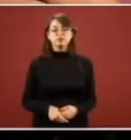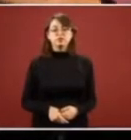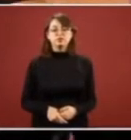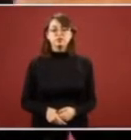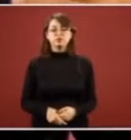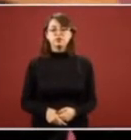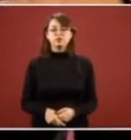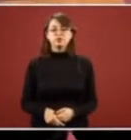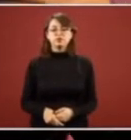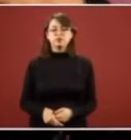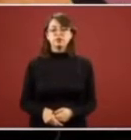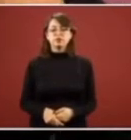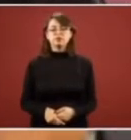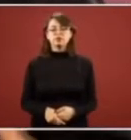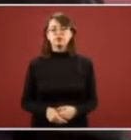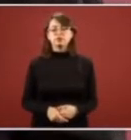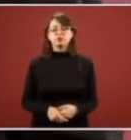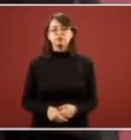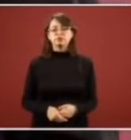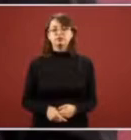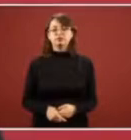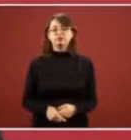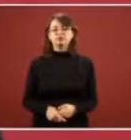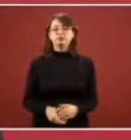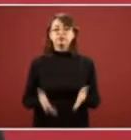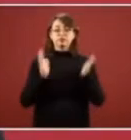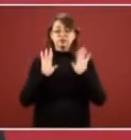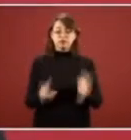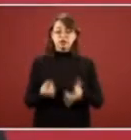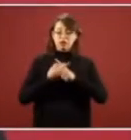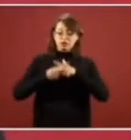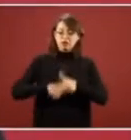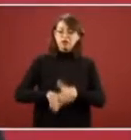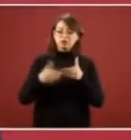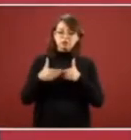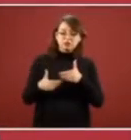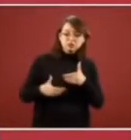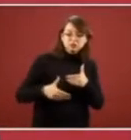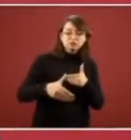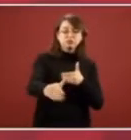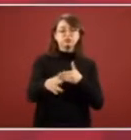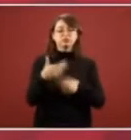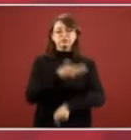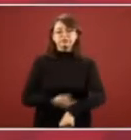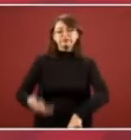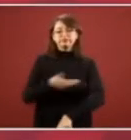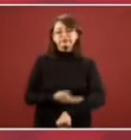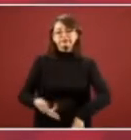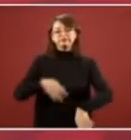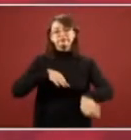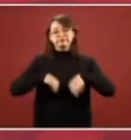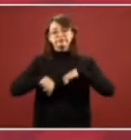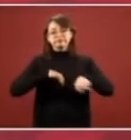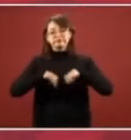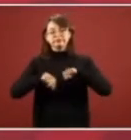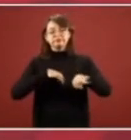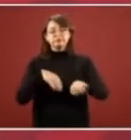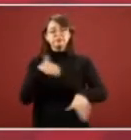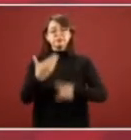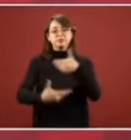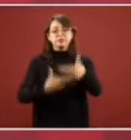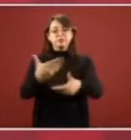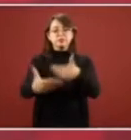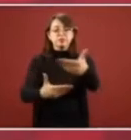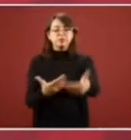now we are working in health of health so